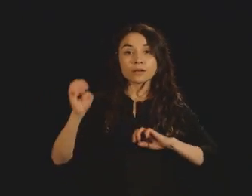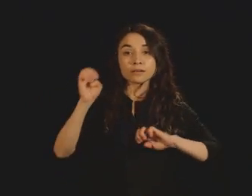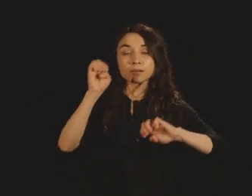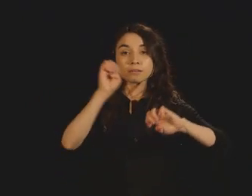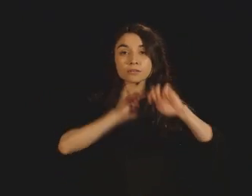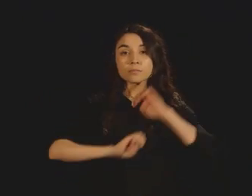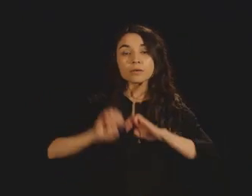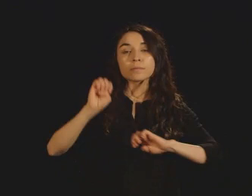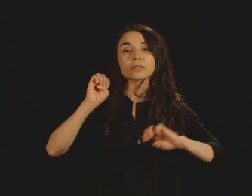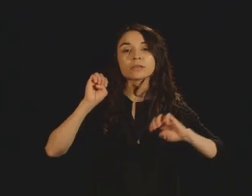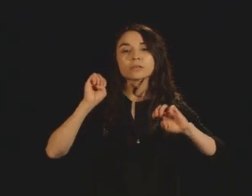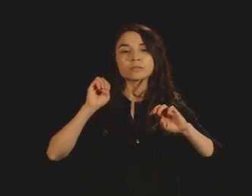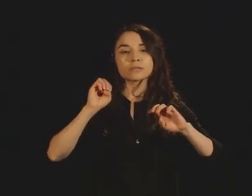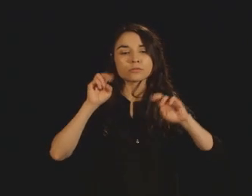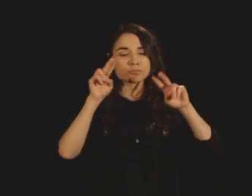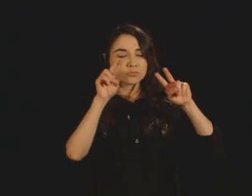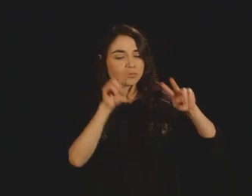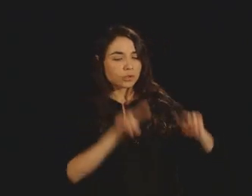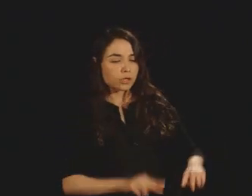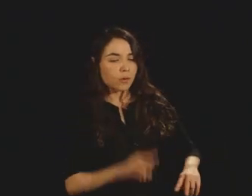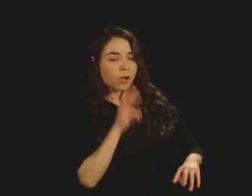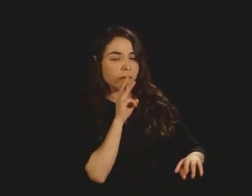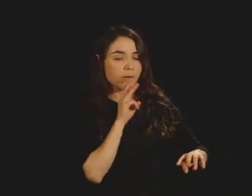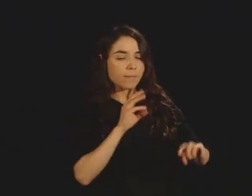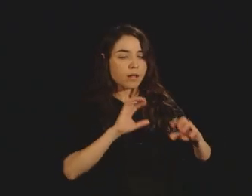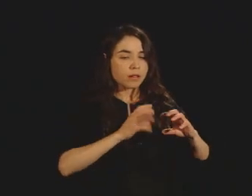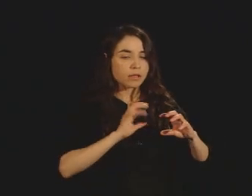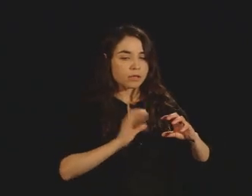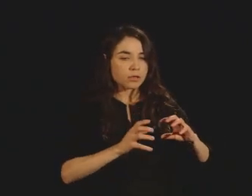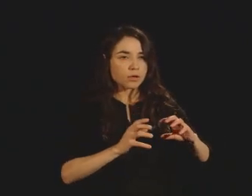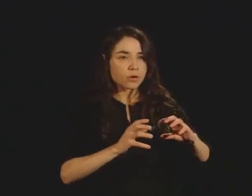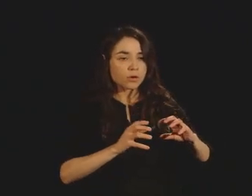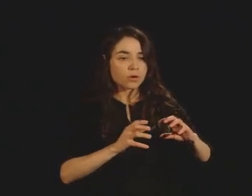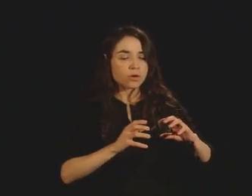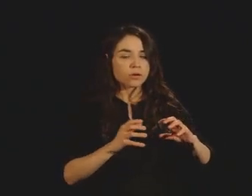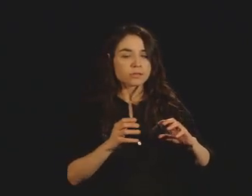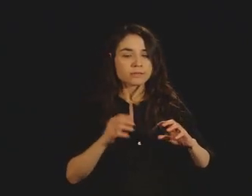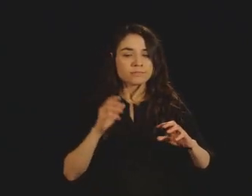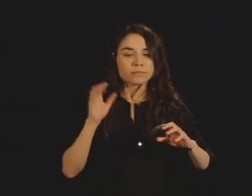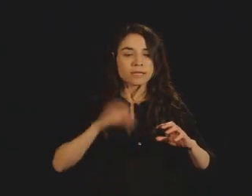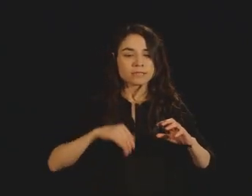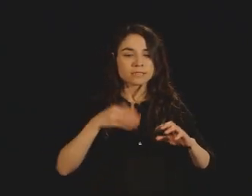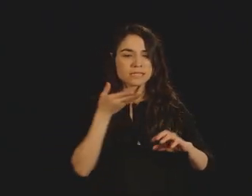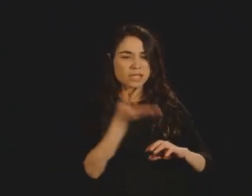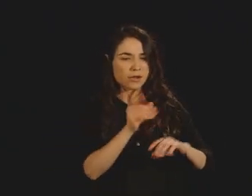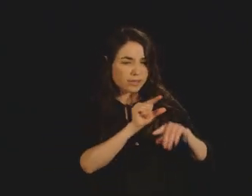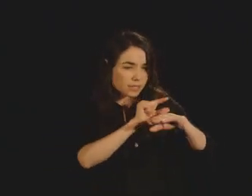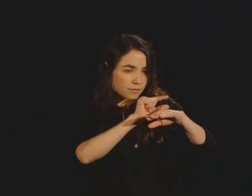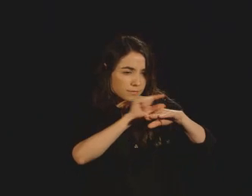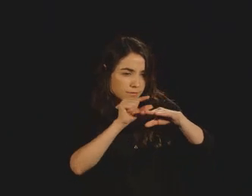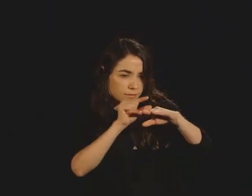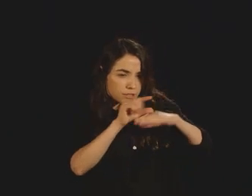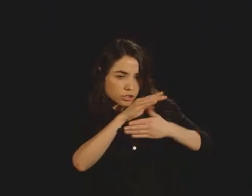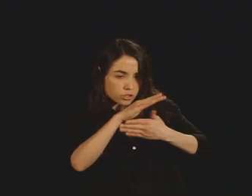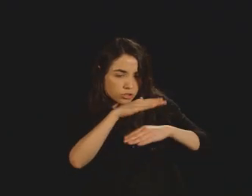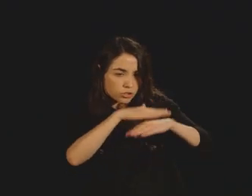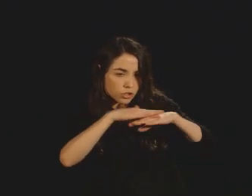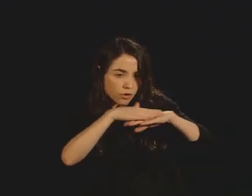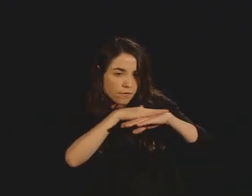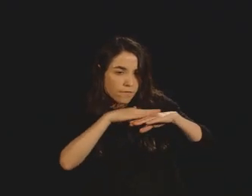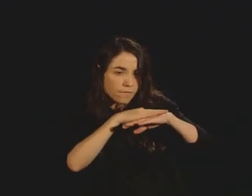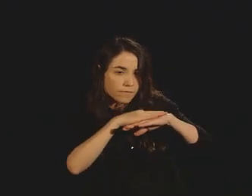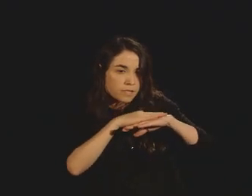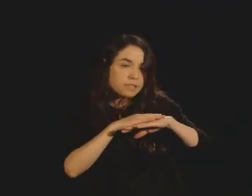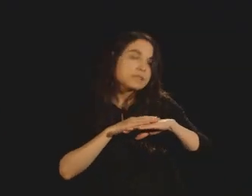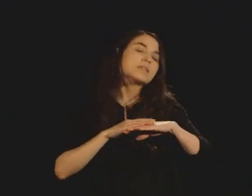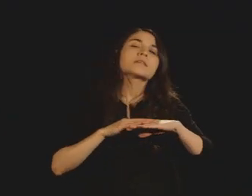that water molecule that straddled the interface at the air-water interface. And then we put oil on that interface